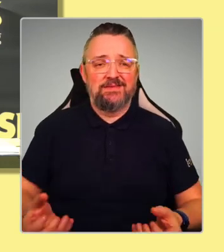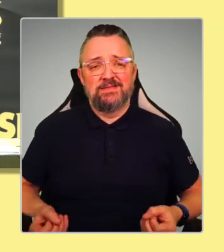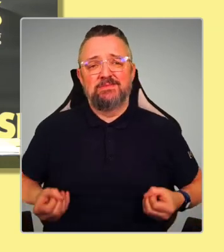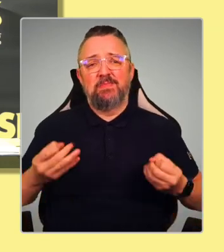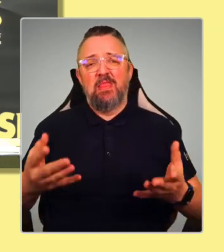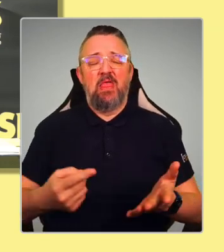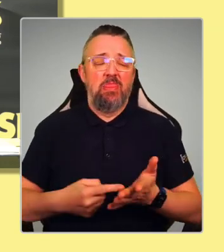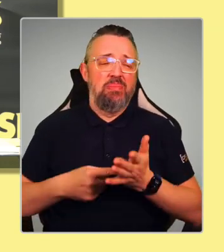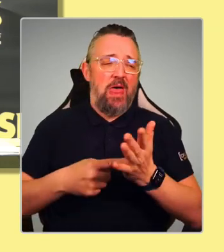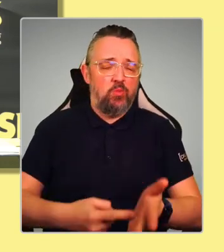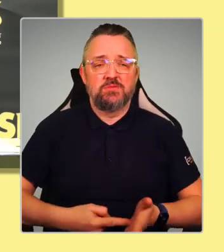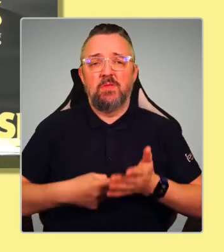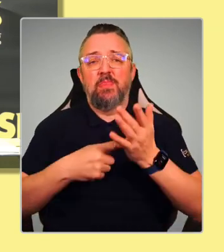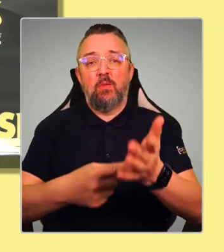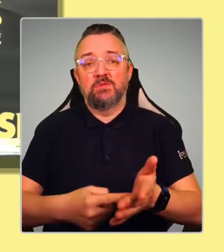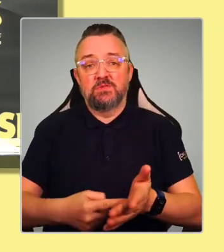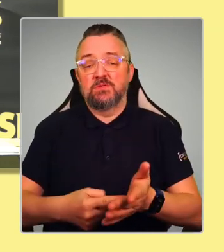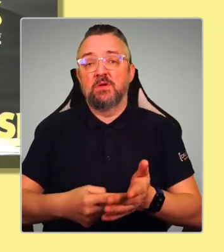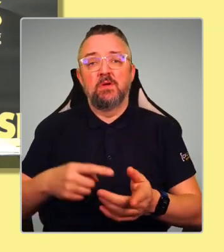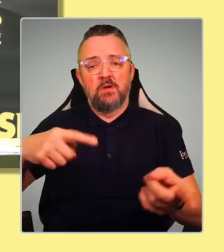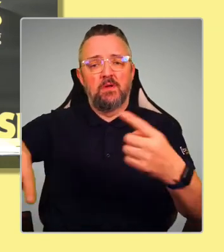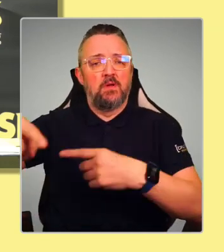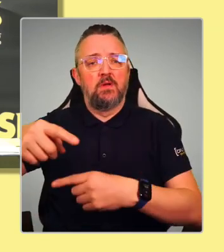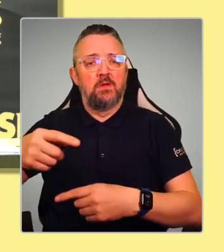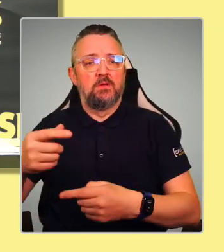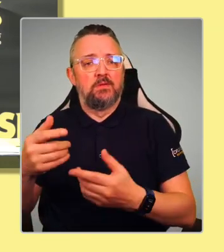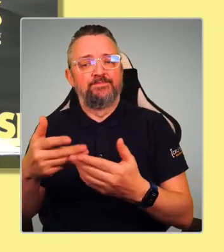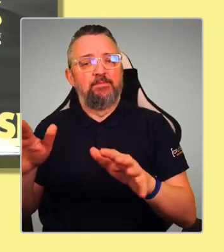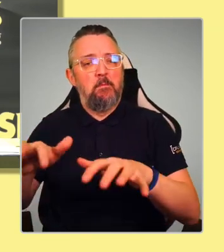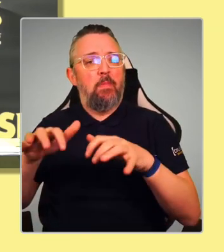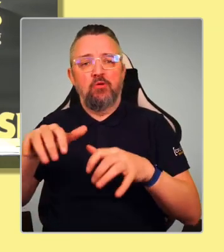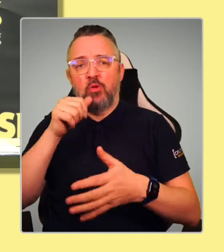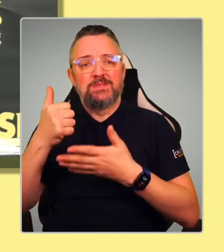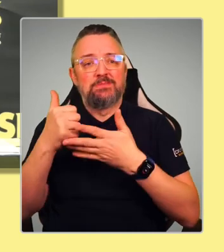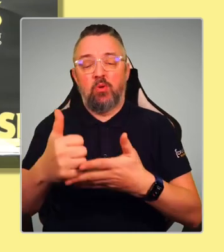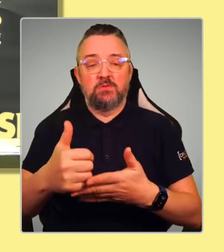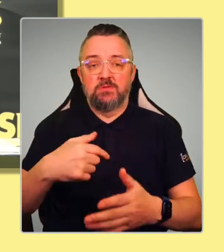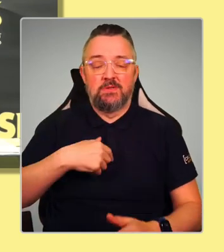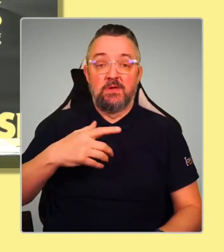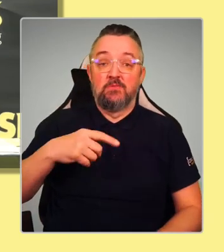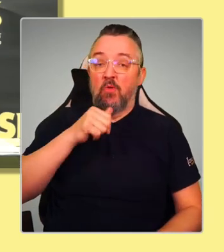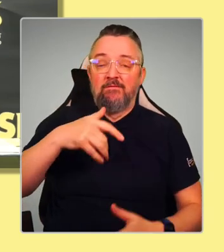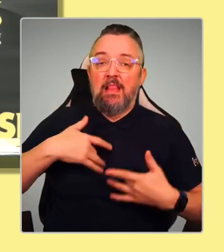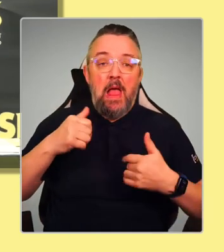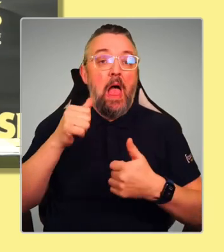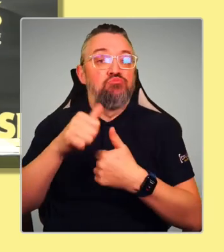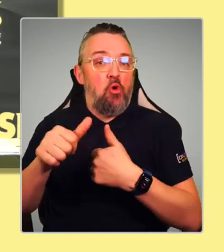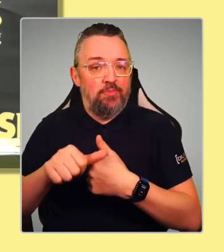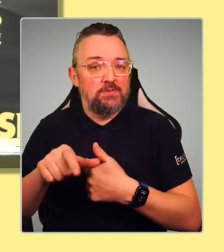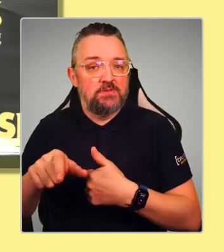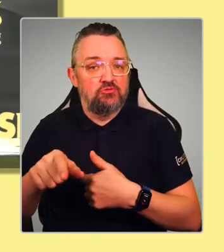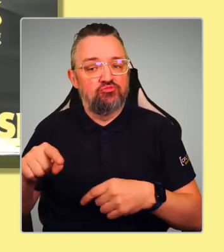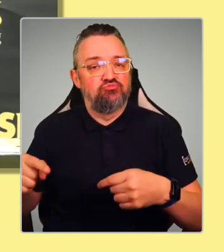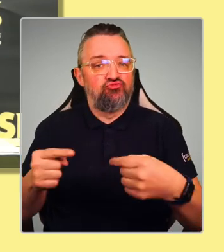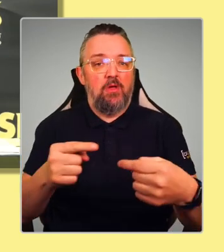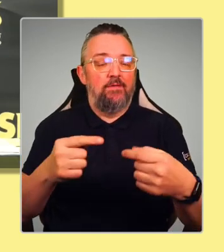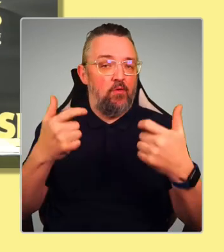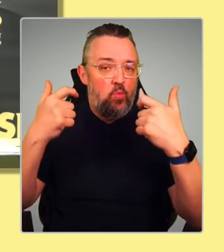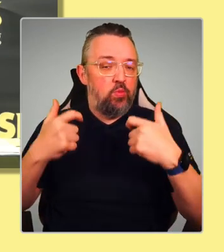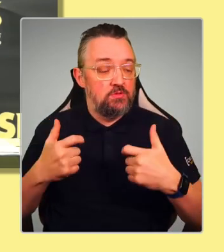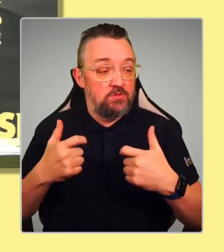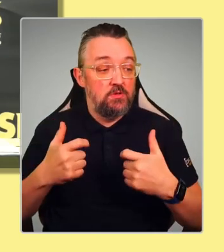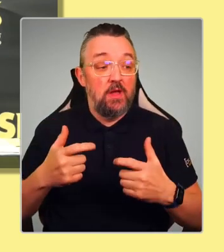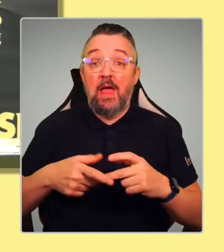something that they don't support. So I wouldn't want to do that. I don't think it's appropriate to do that. And, you know, if I'm going to go to court